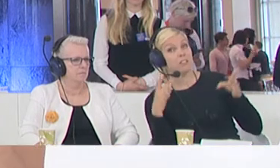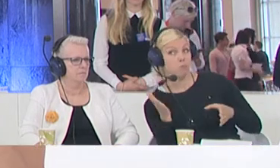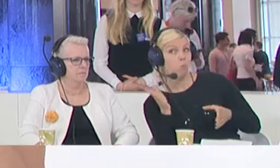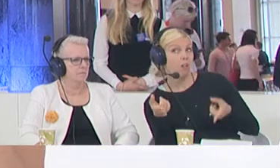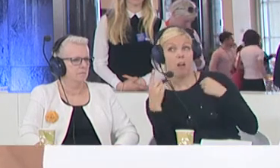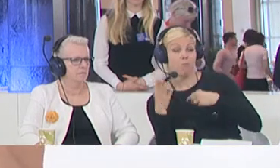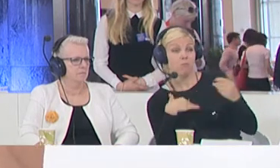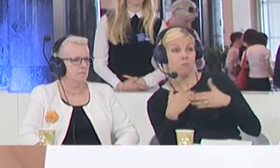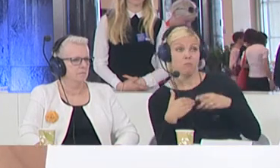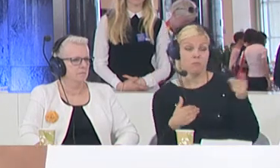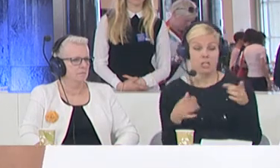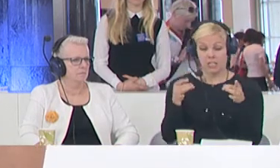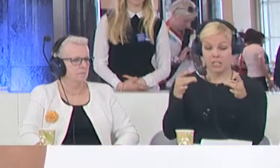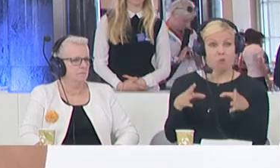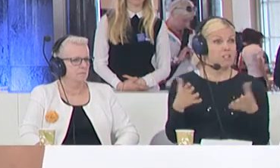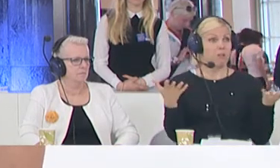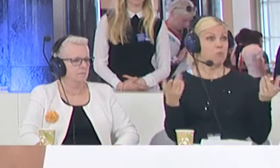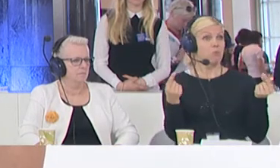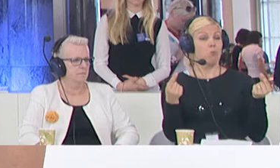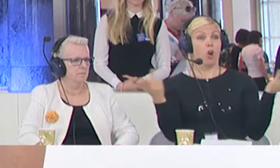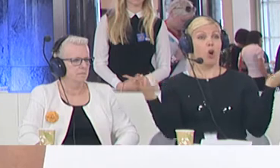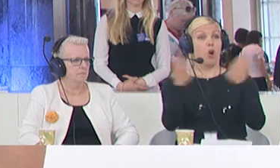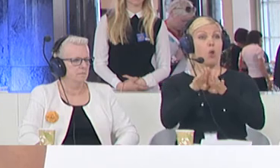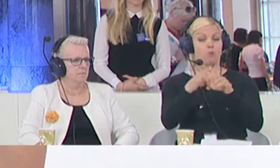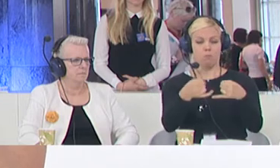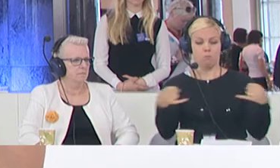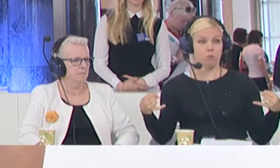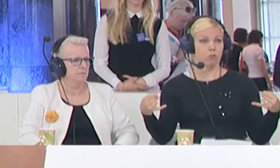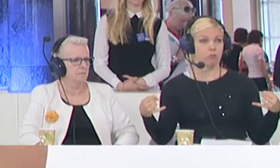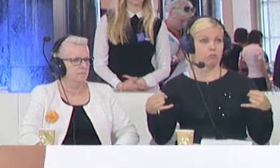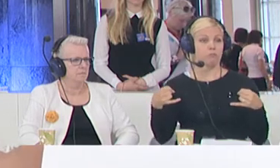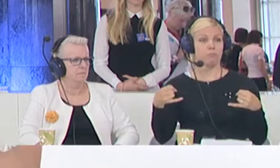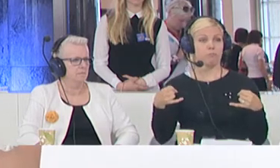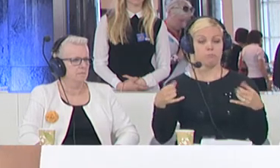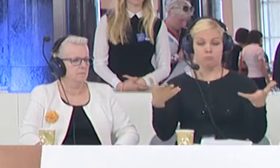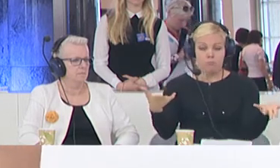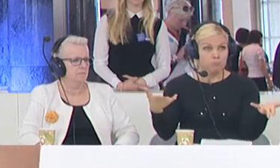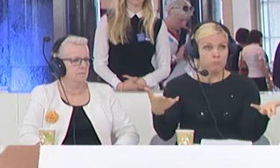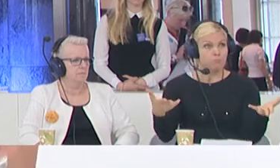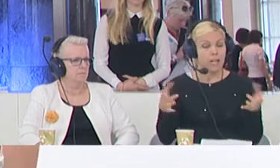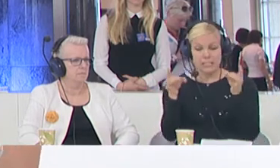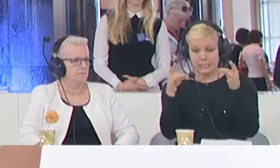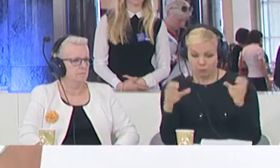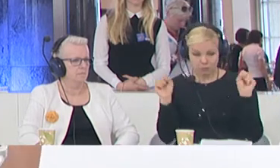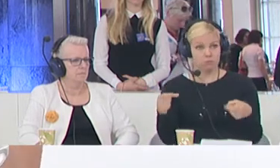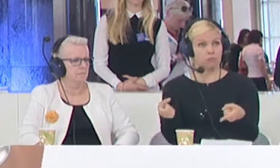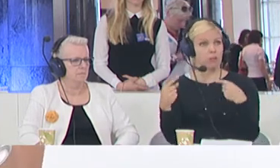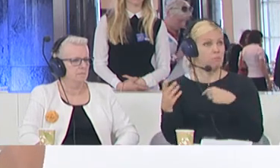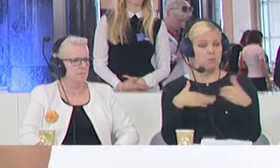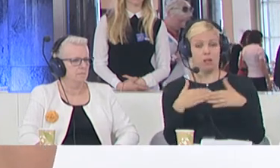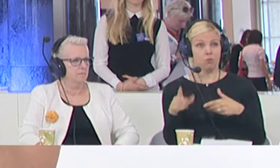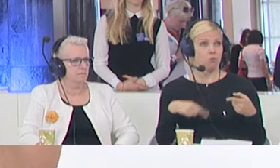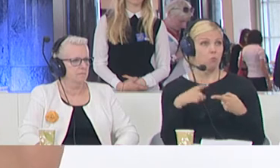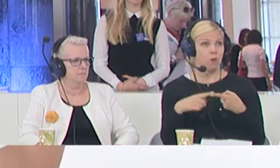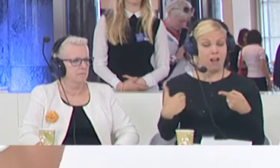then we can simply close down our borders. Is that what we want? Because terrorists can come, I mean, no matter when we have Schengen, we